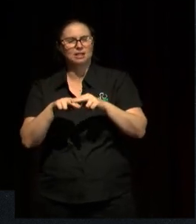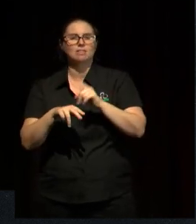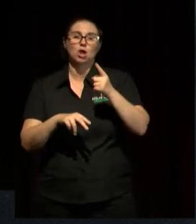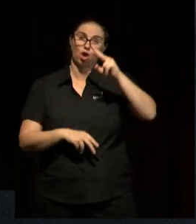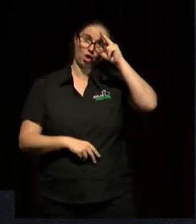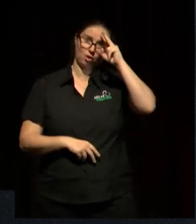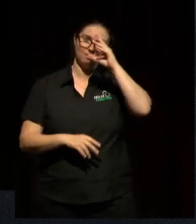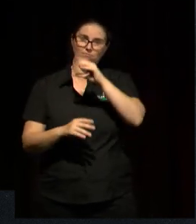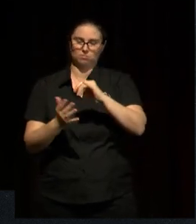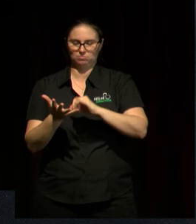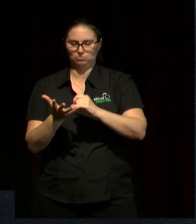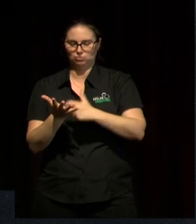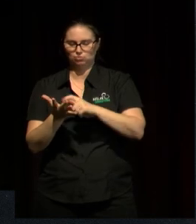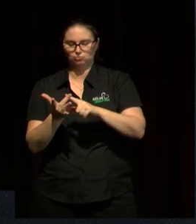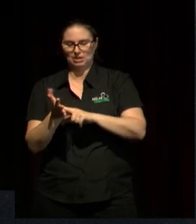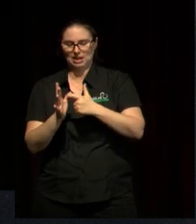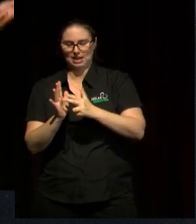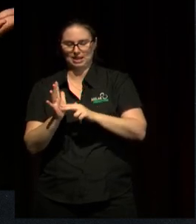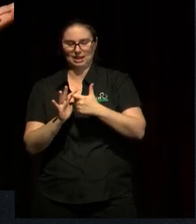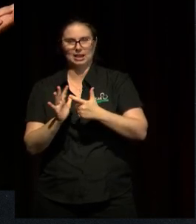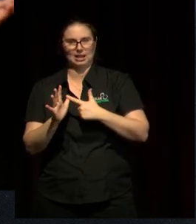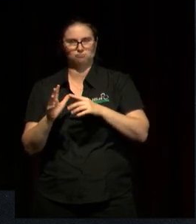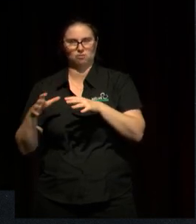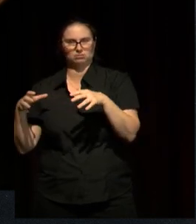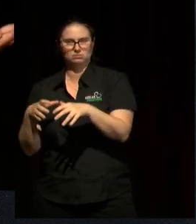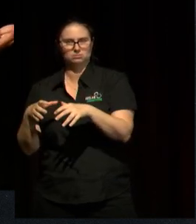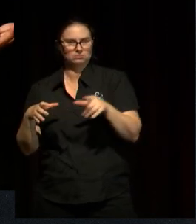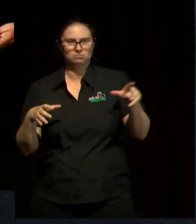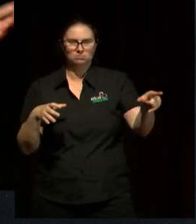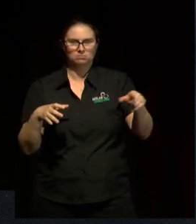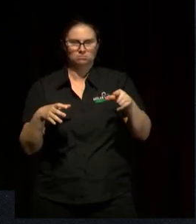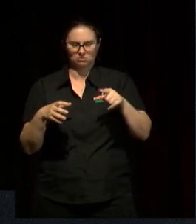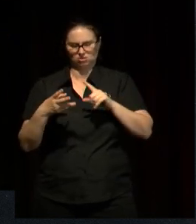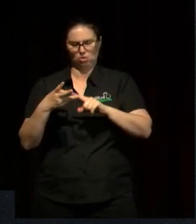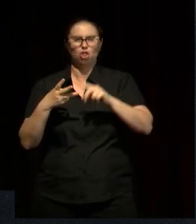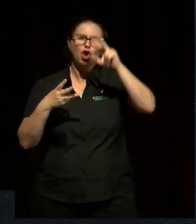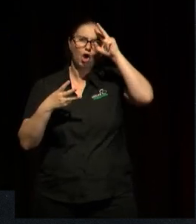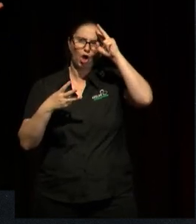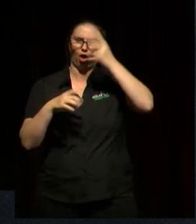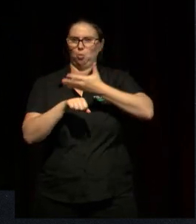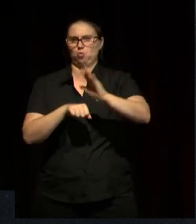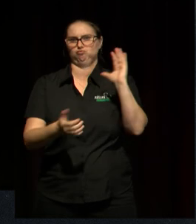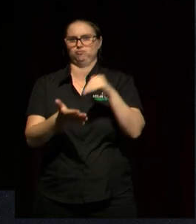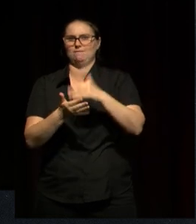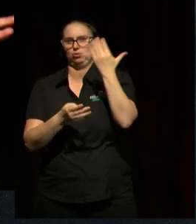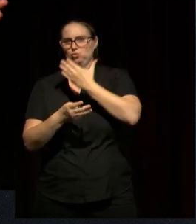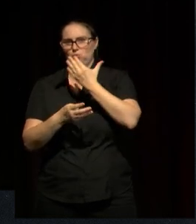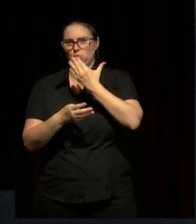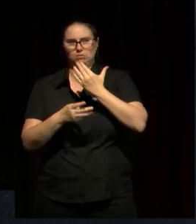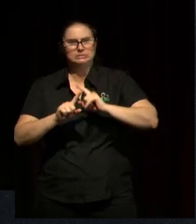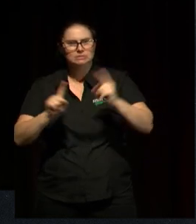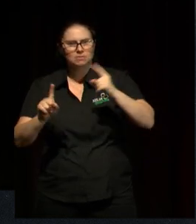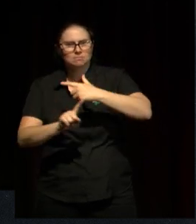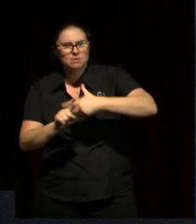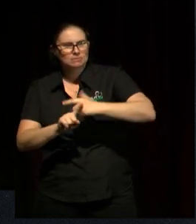Lanka, newly arrived. Completely different cultural backgrounds, completely different origin stories,